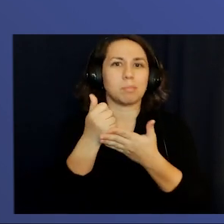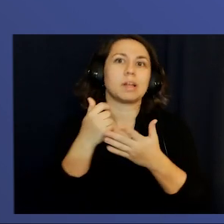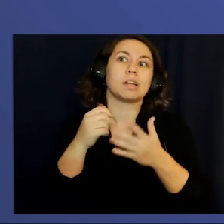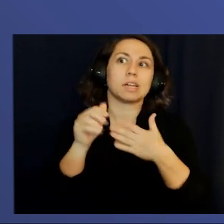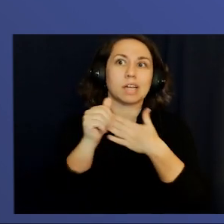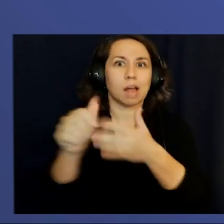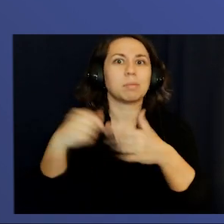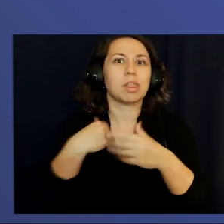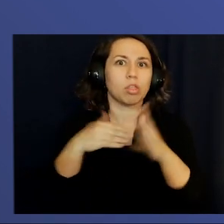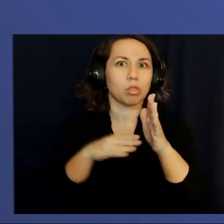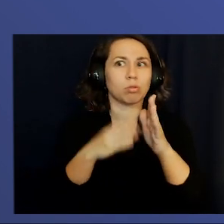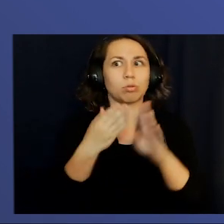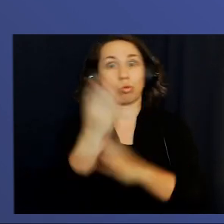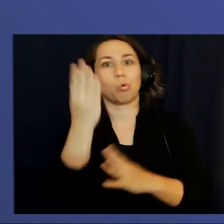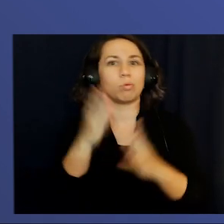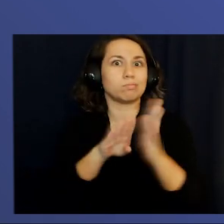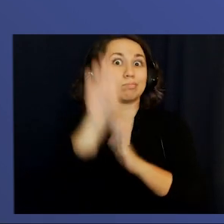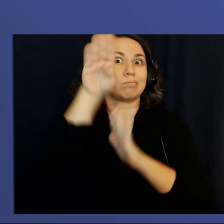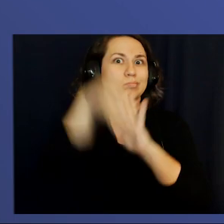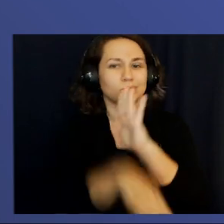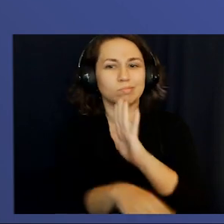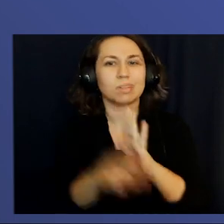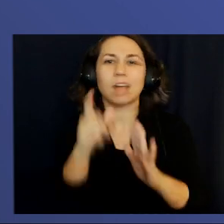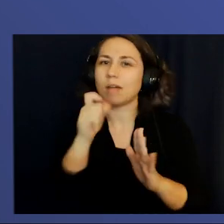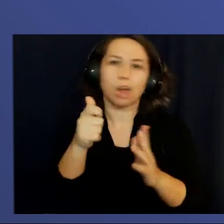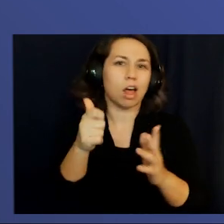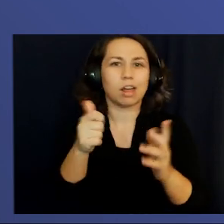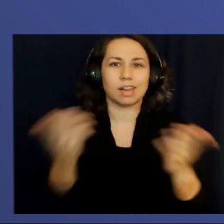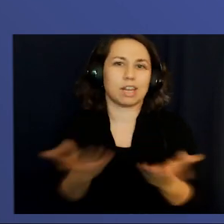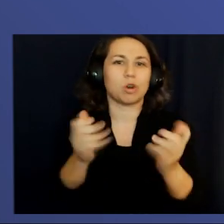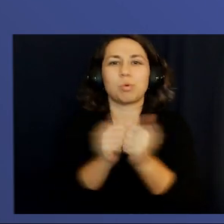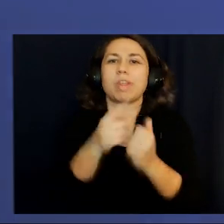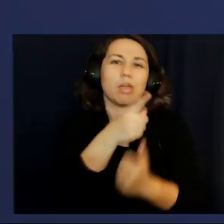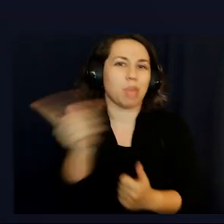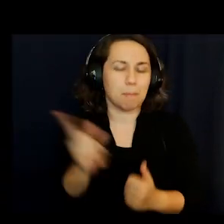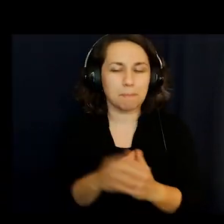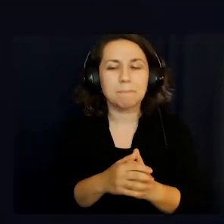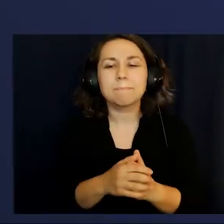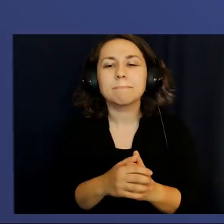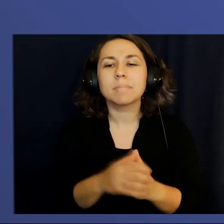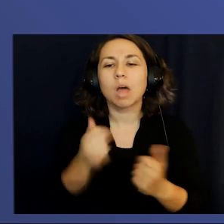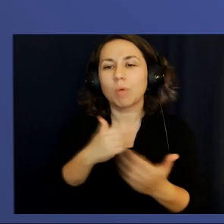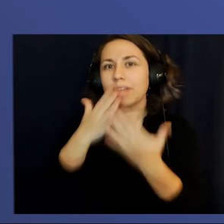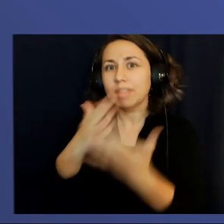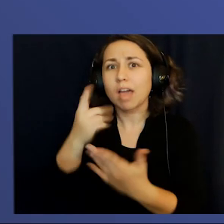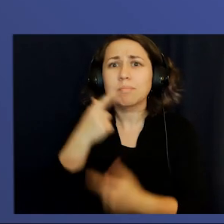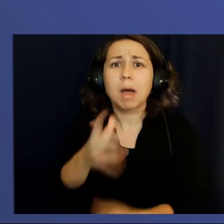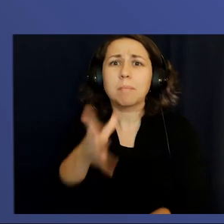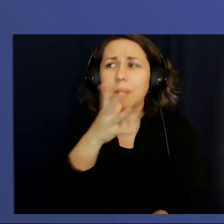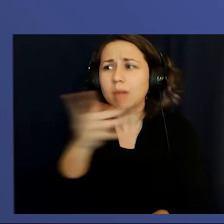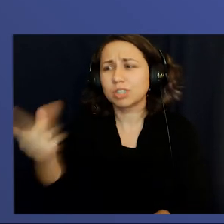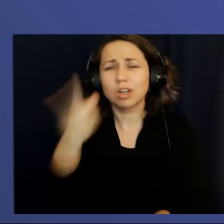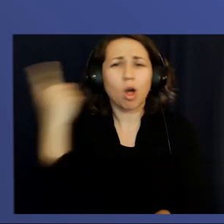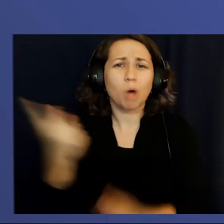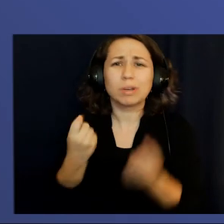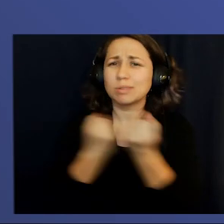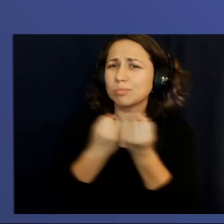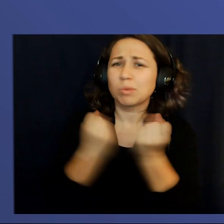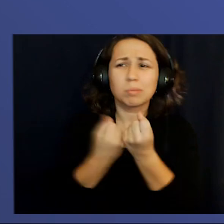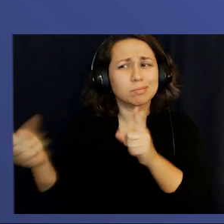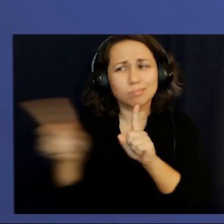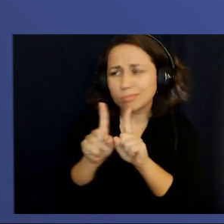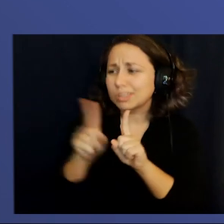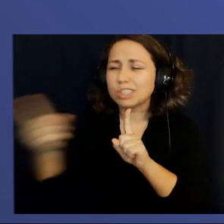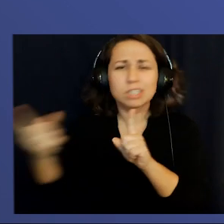me and guiding me through the highs and lows of my life. I definitely wouldn't be where I am without them. I just want to give a big shout out to my mom for always